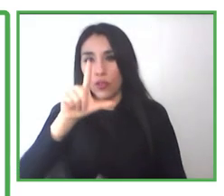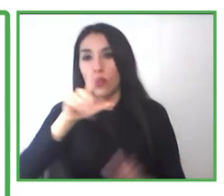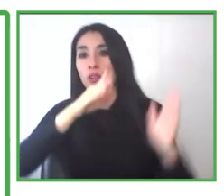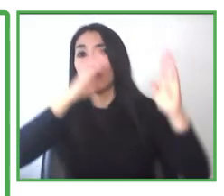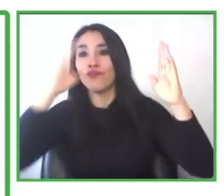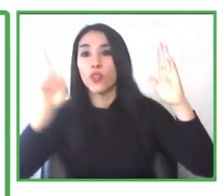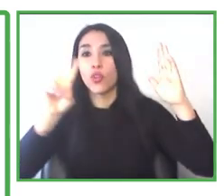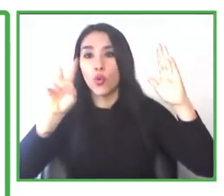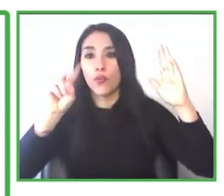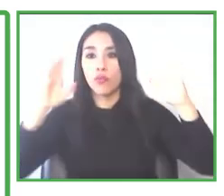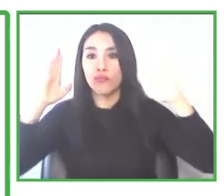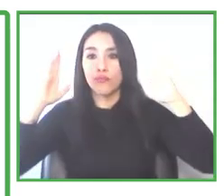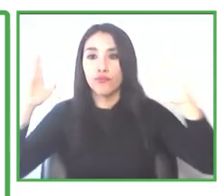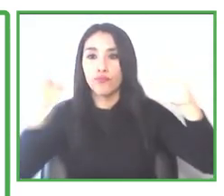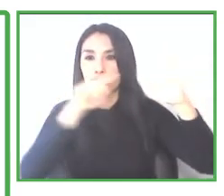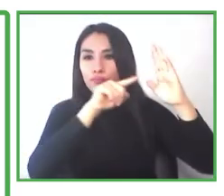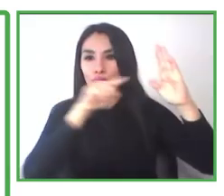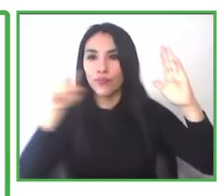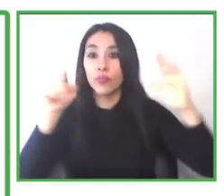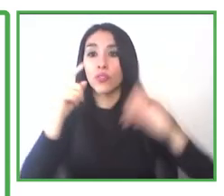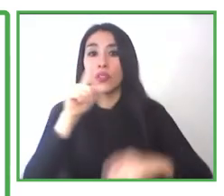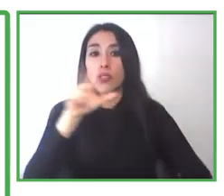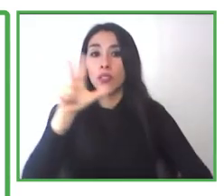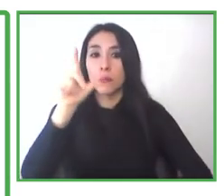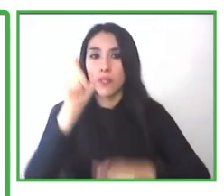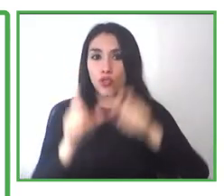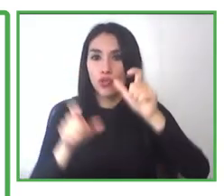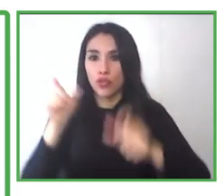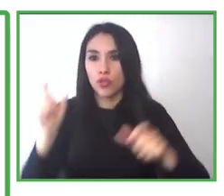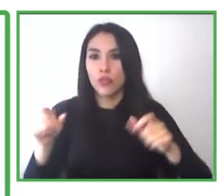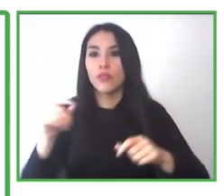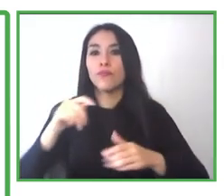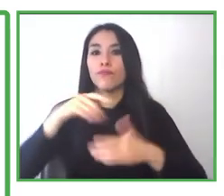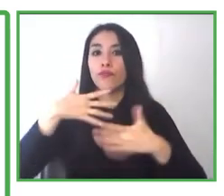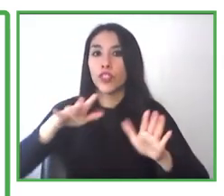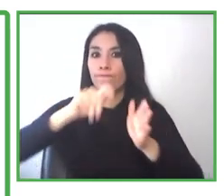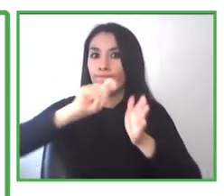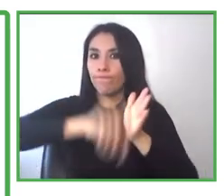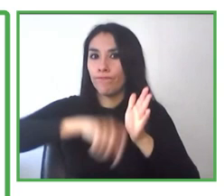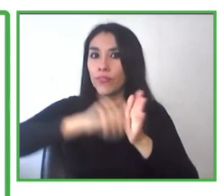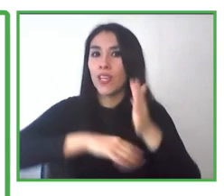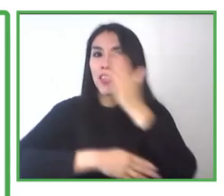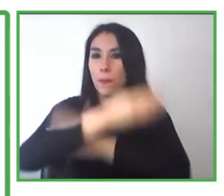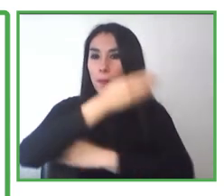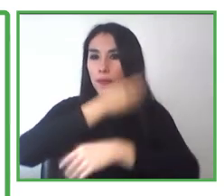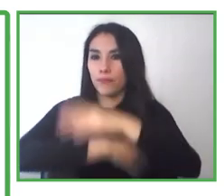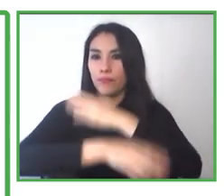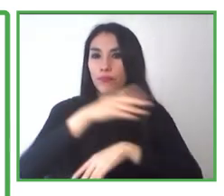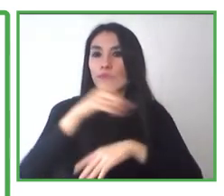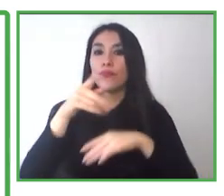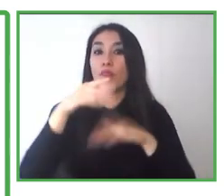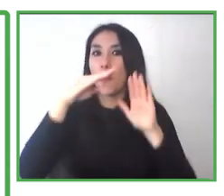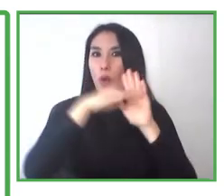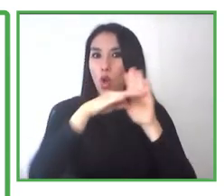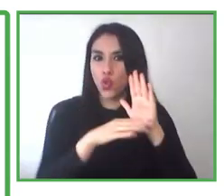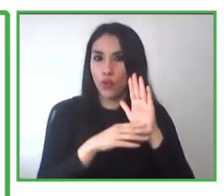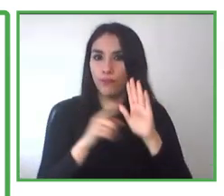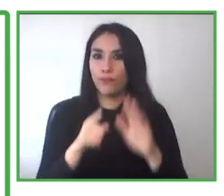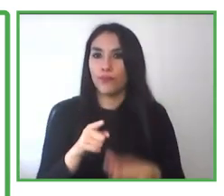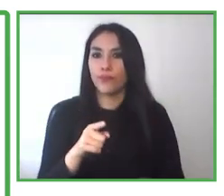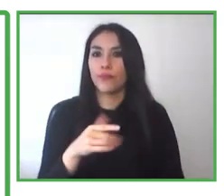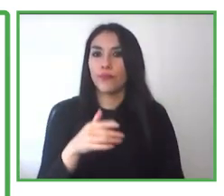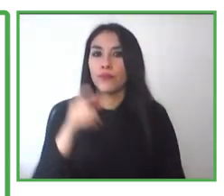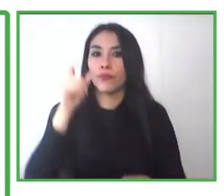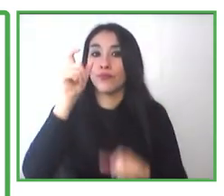388 person, people with abilities were enrolled in the, in the program. 128